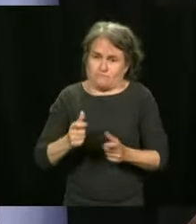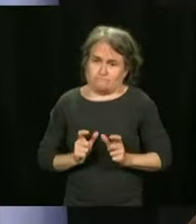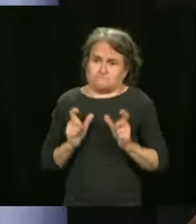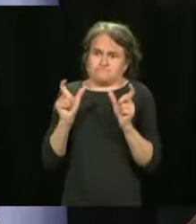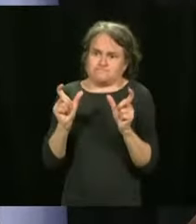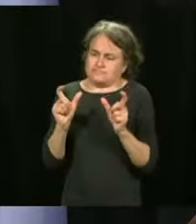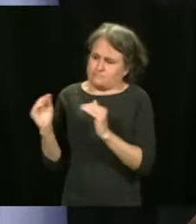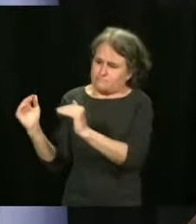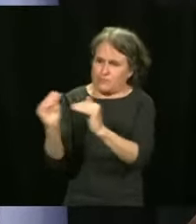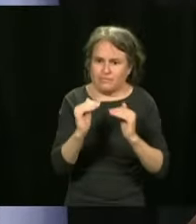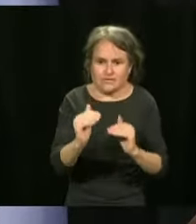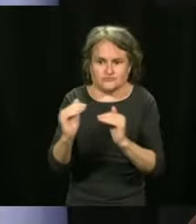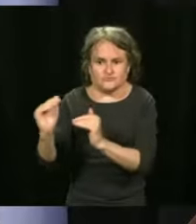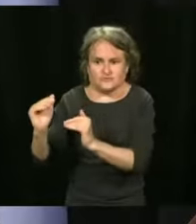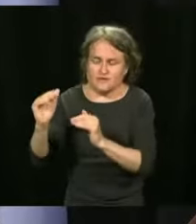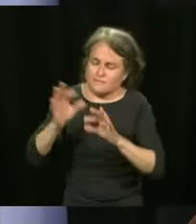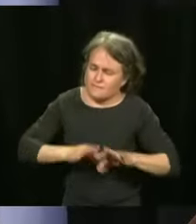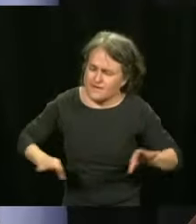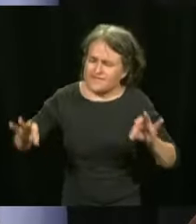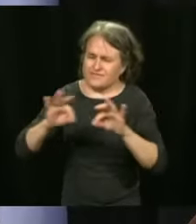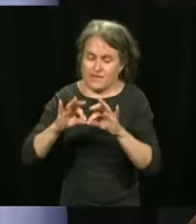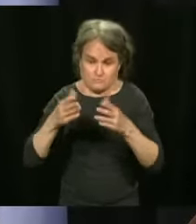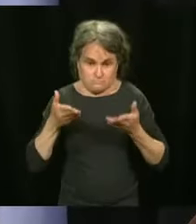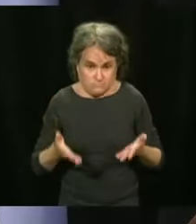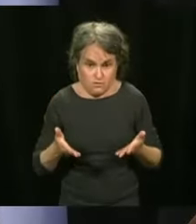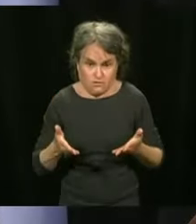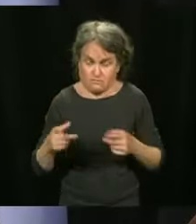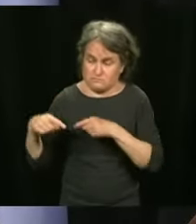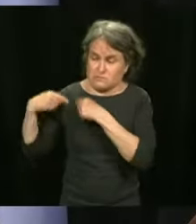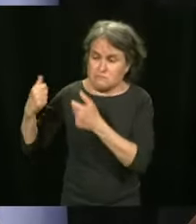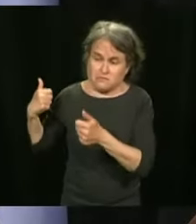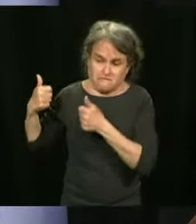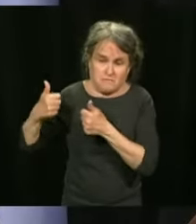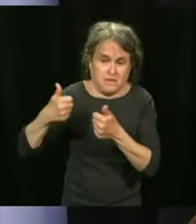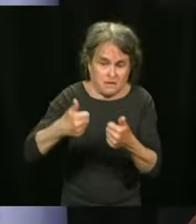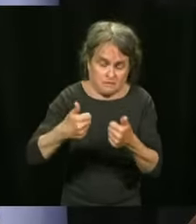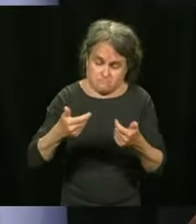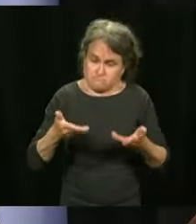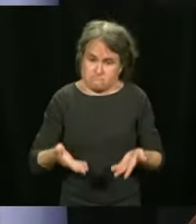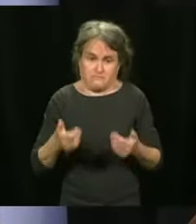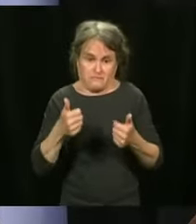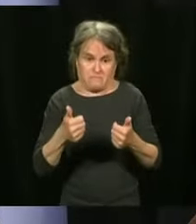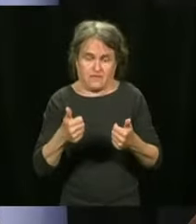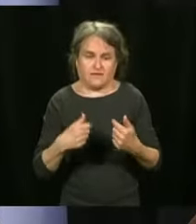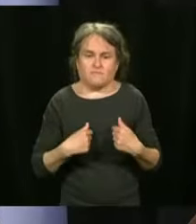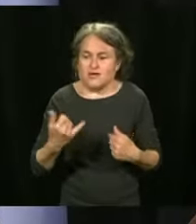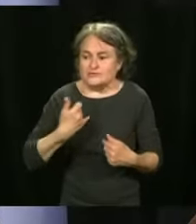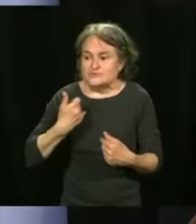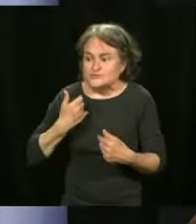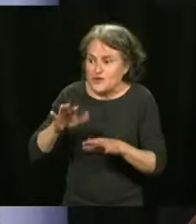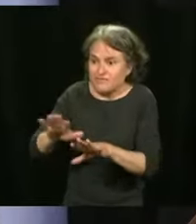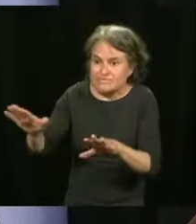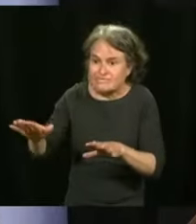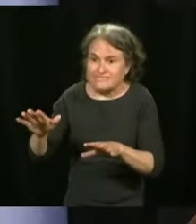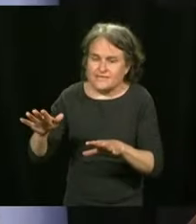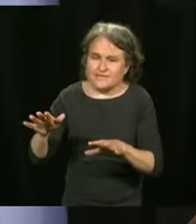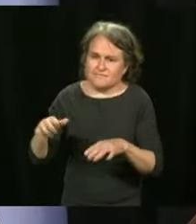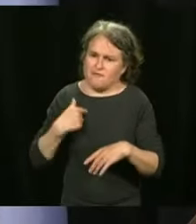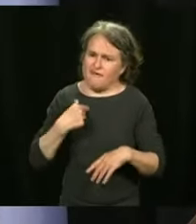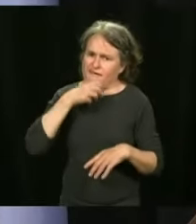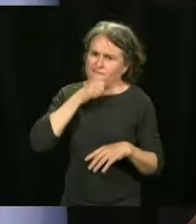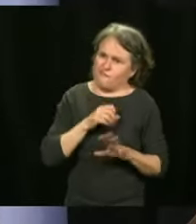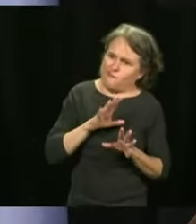it's going very well. And that is why I invite young people, I don't want to look like somebody's uncle here, but I'm inviting young